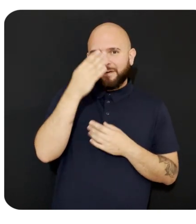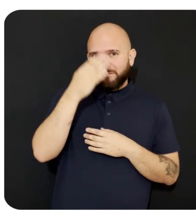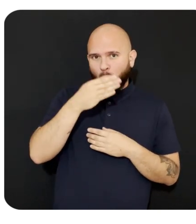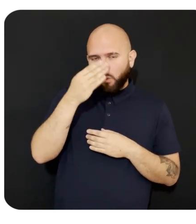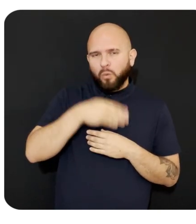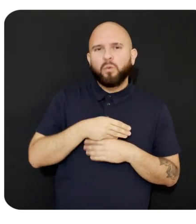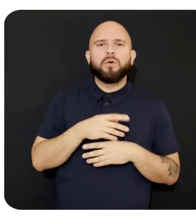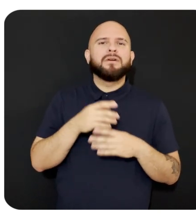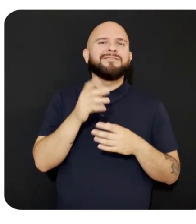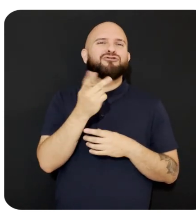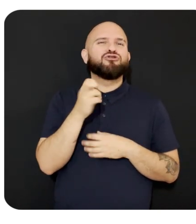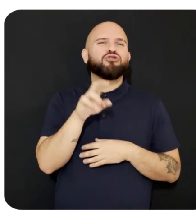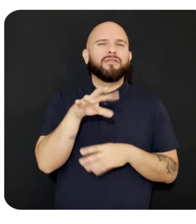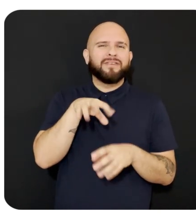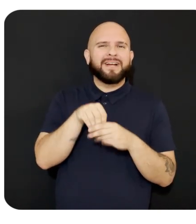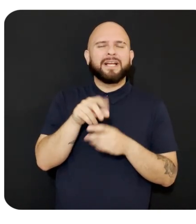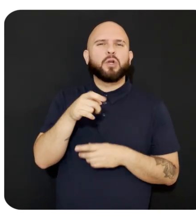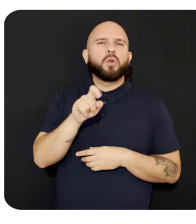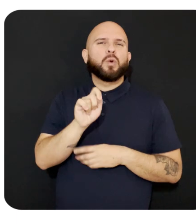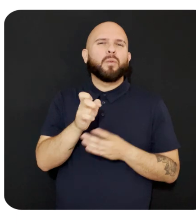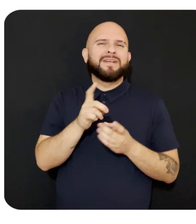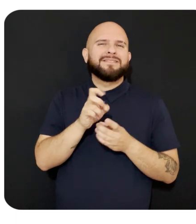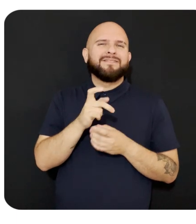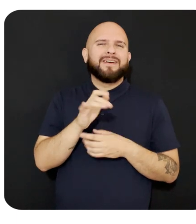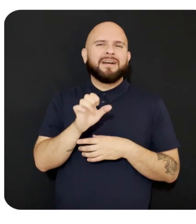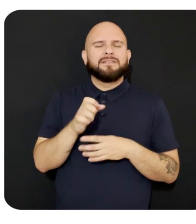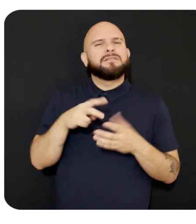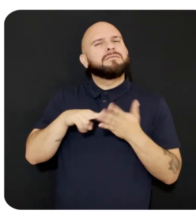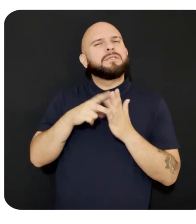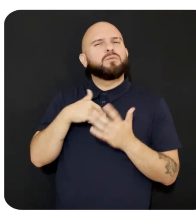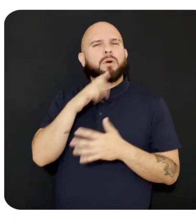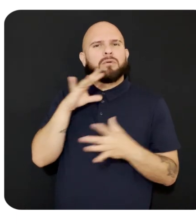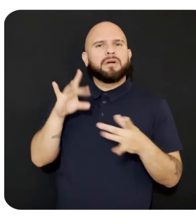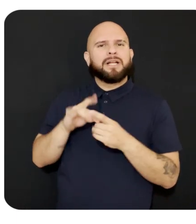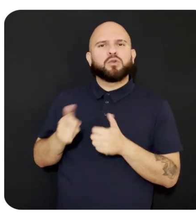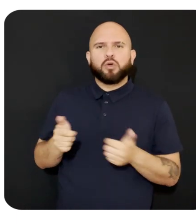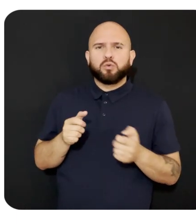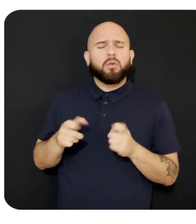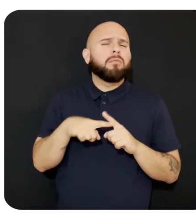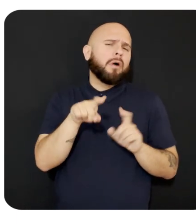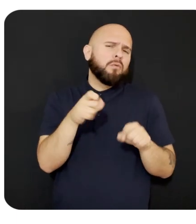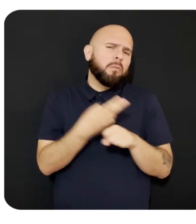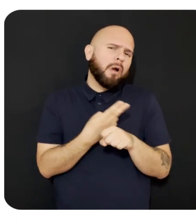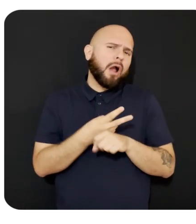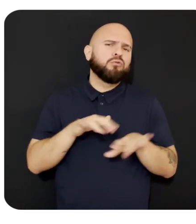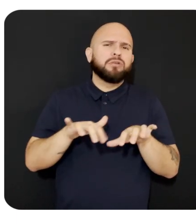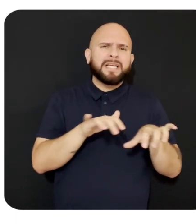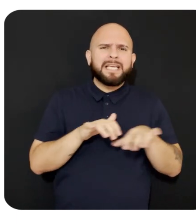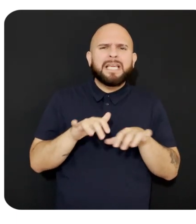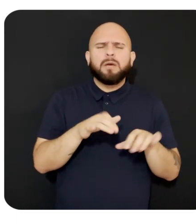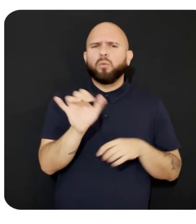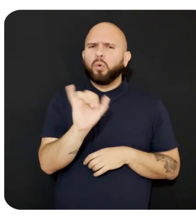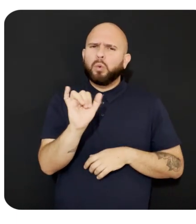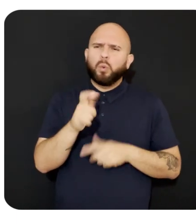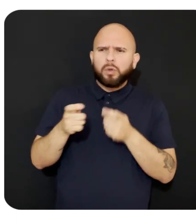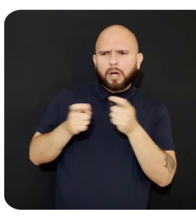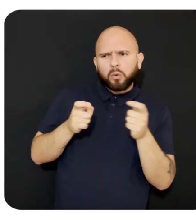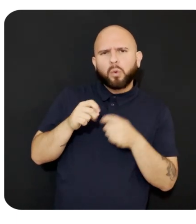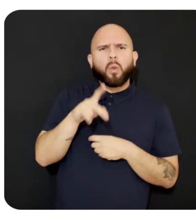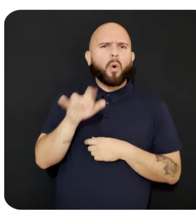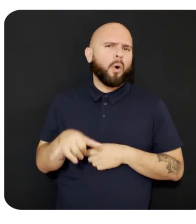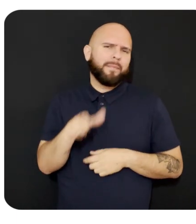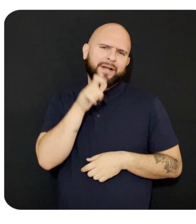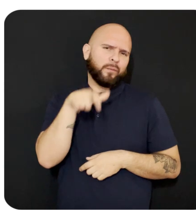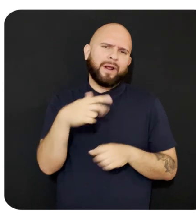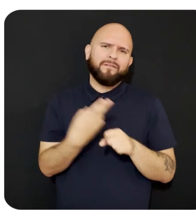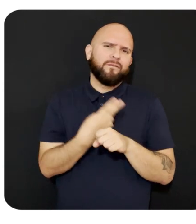Quest device, so we'll connect to the physical controllers. But you can also use the keyboard mapping directly to control Opie without using your headset